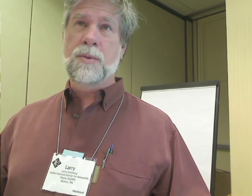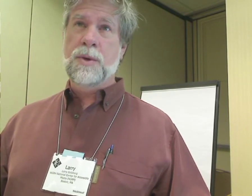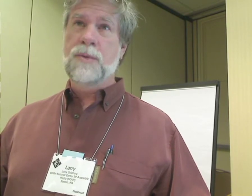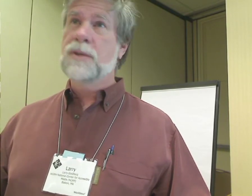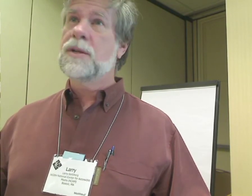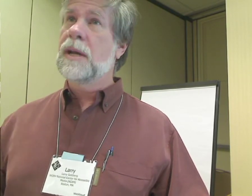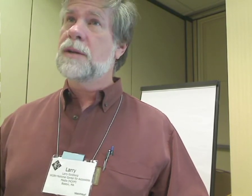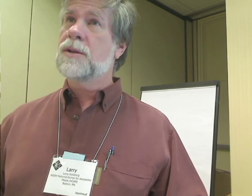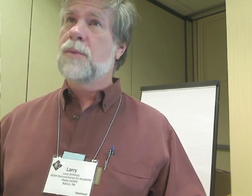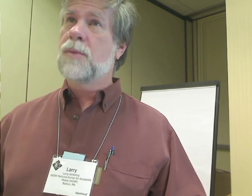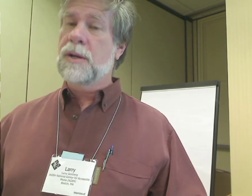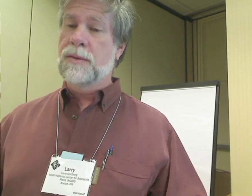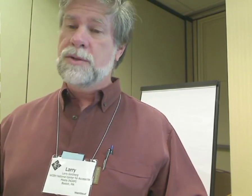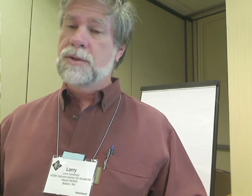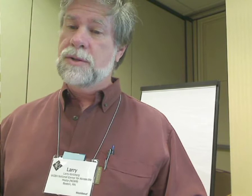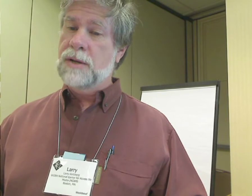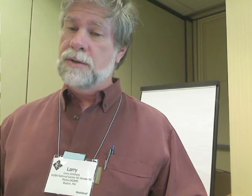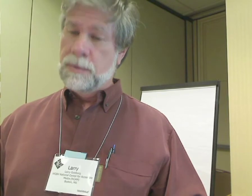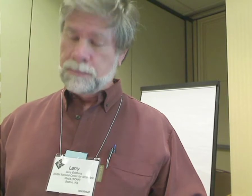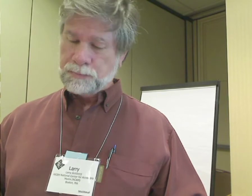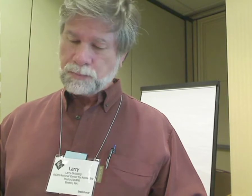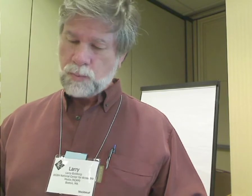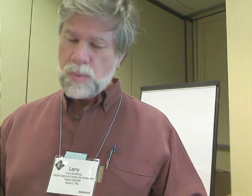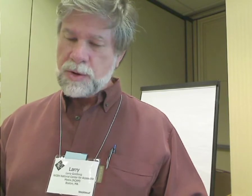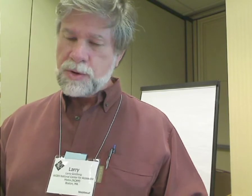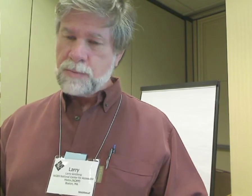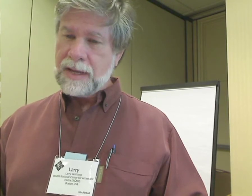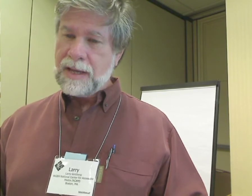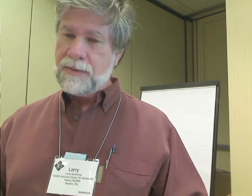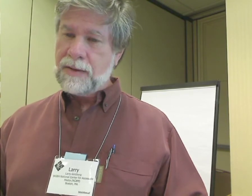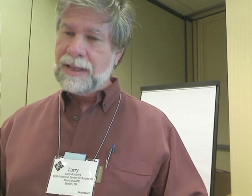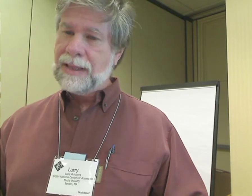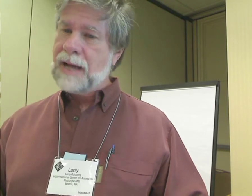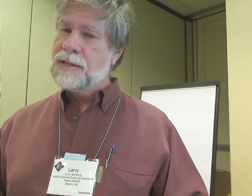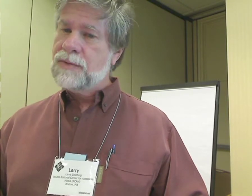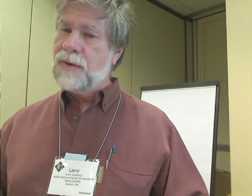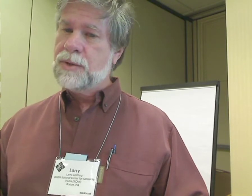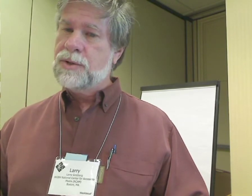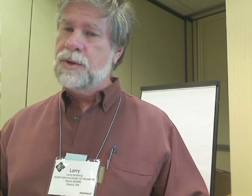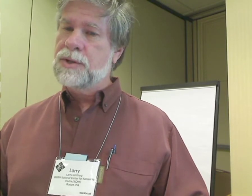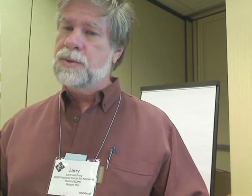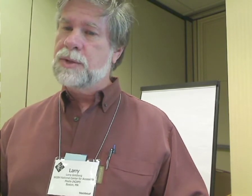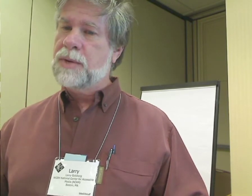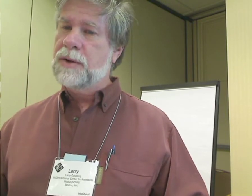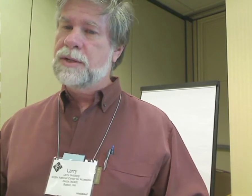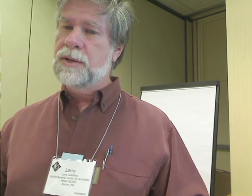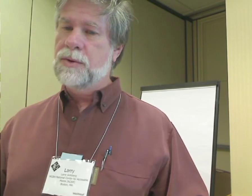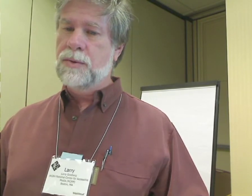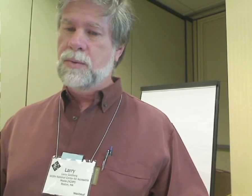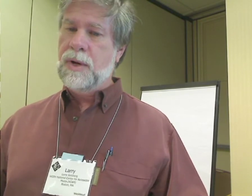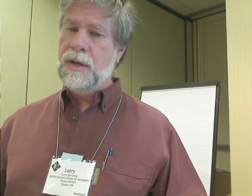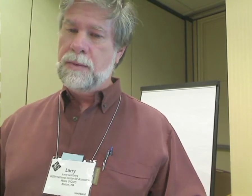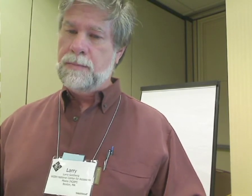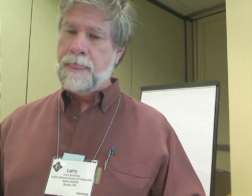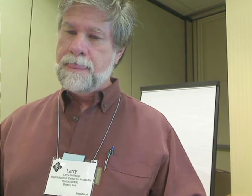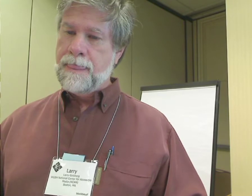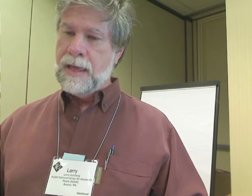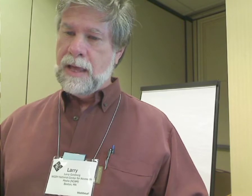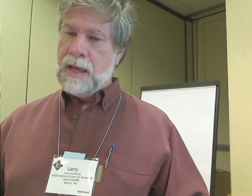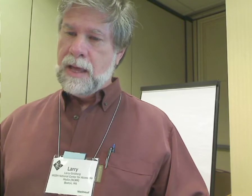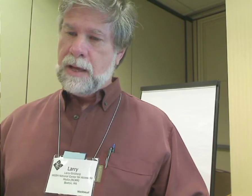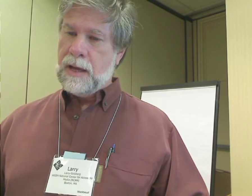trying to make sure that when you visit a national park and the visitor centers, you're being given lots of opportunities to experience it in your own way.